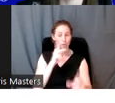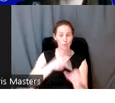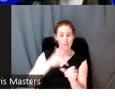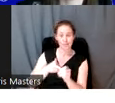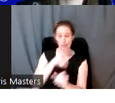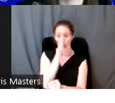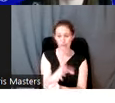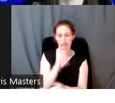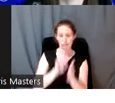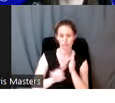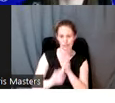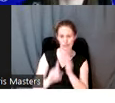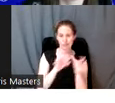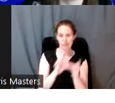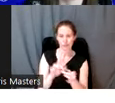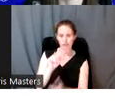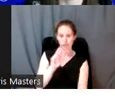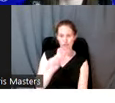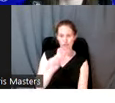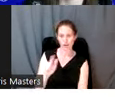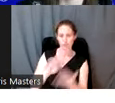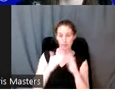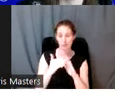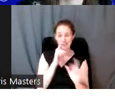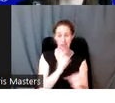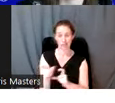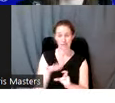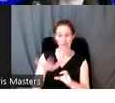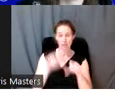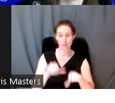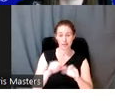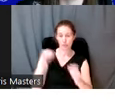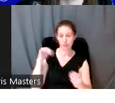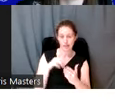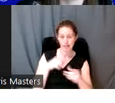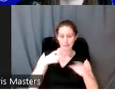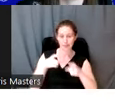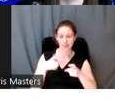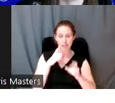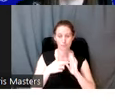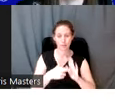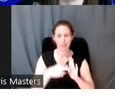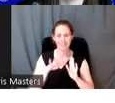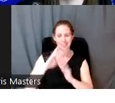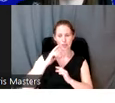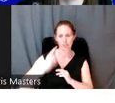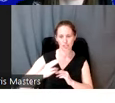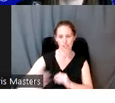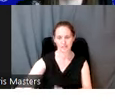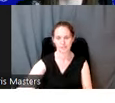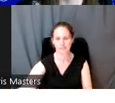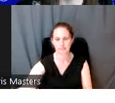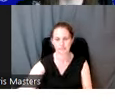directly in research with tribal communities that contributes to their capacity to study, manage, and represent their heritage.